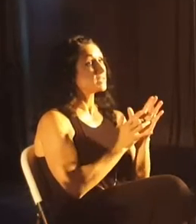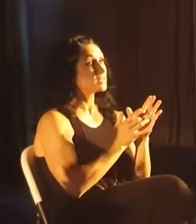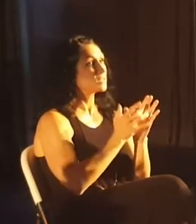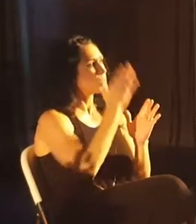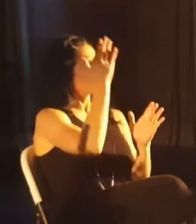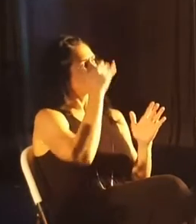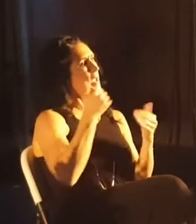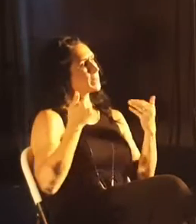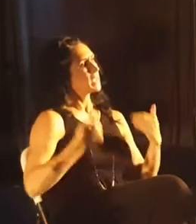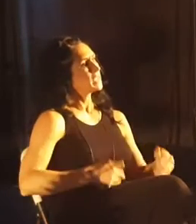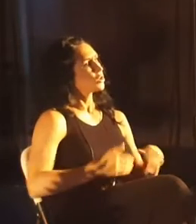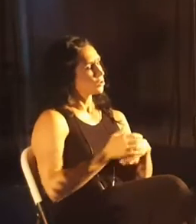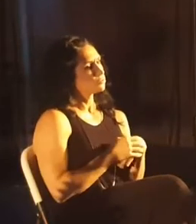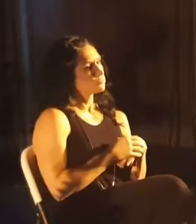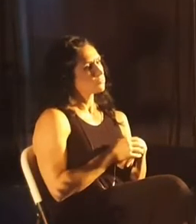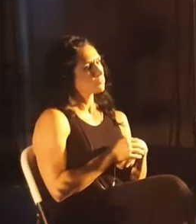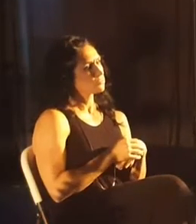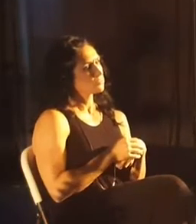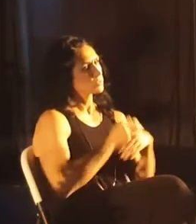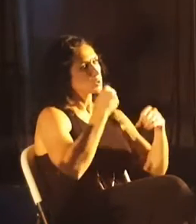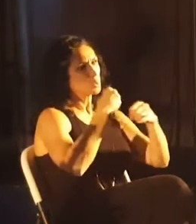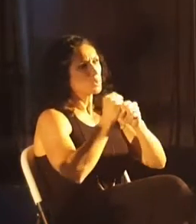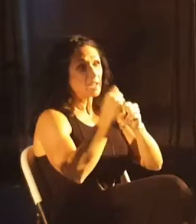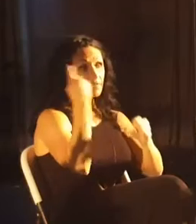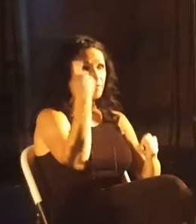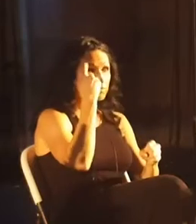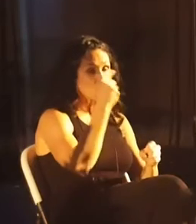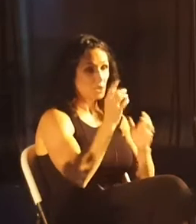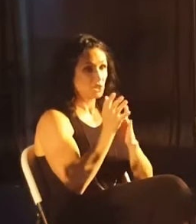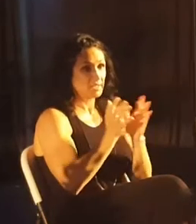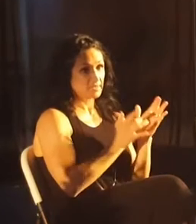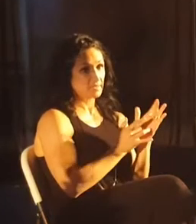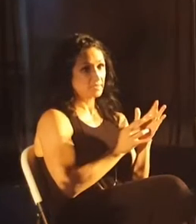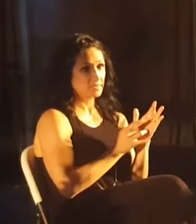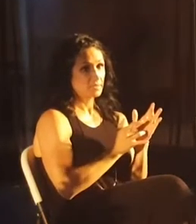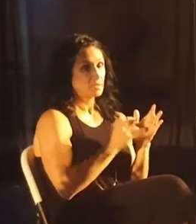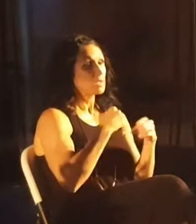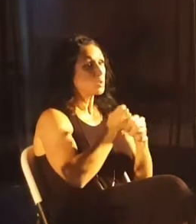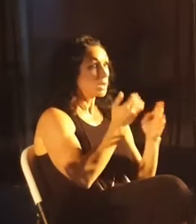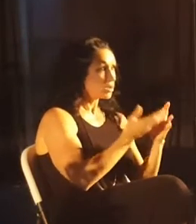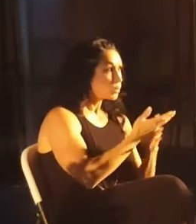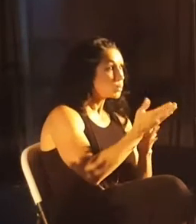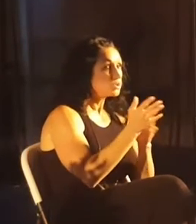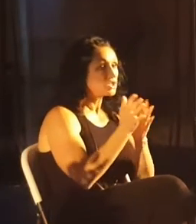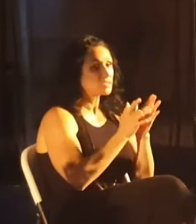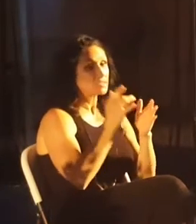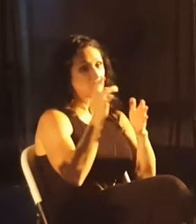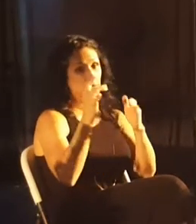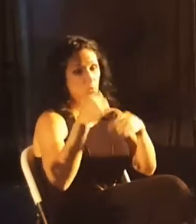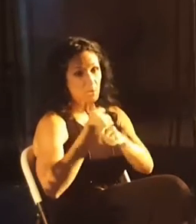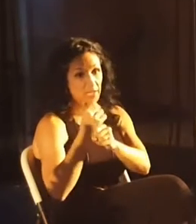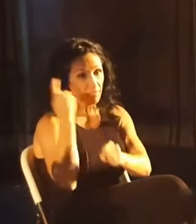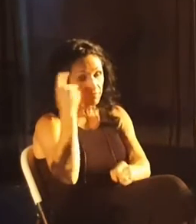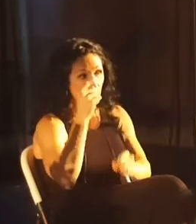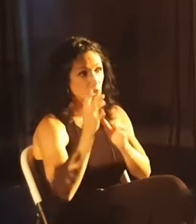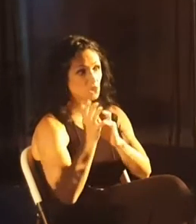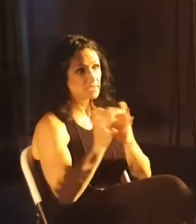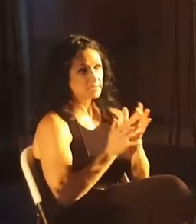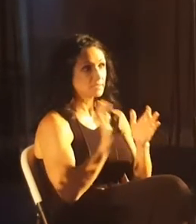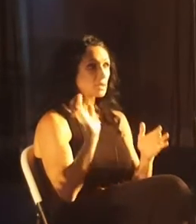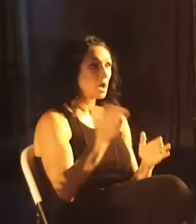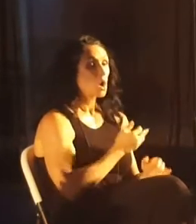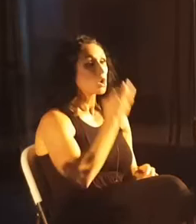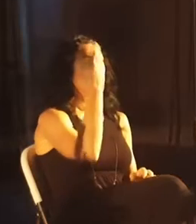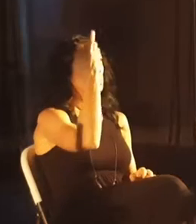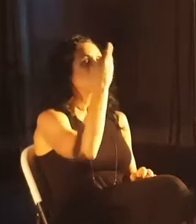And why am I here? Created for Jesus. You've been created through Jesus and created for Jesus. Our